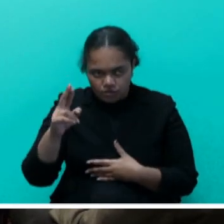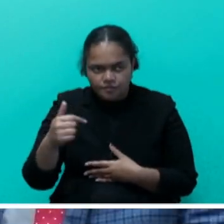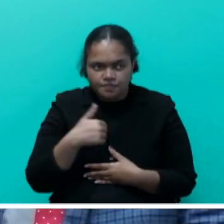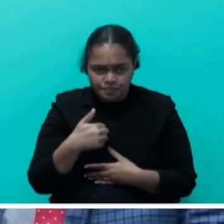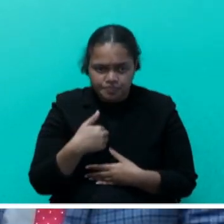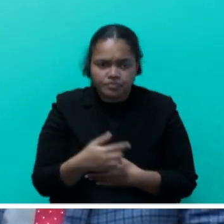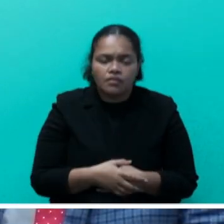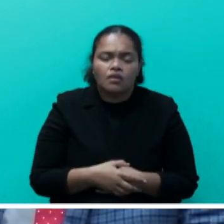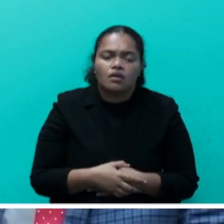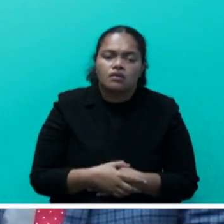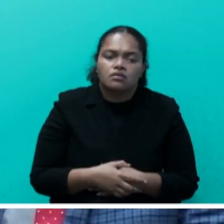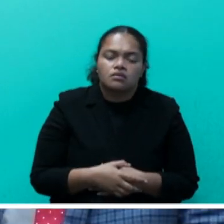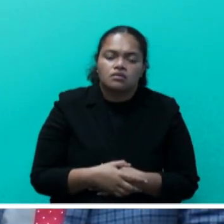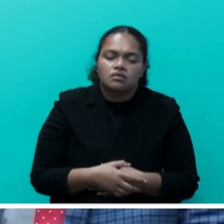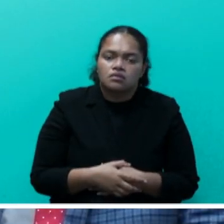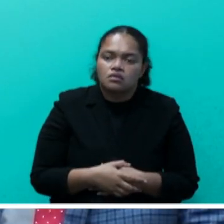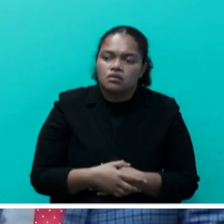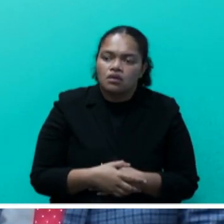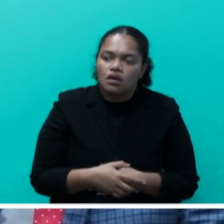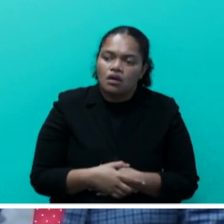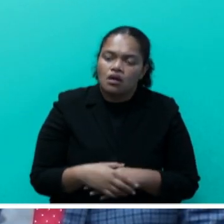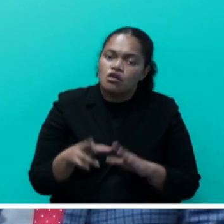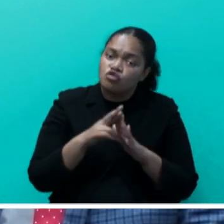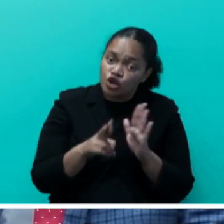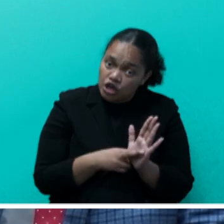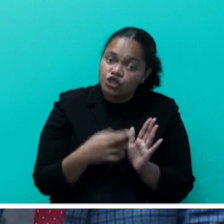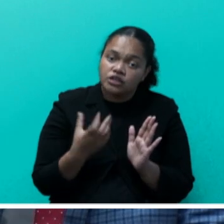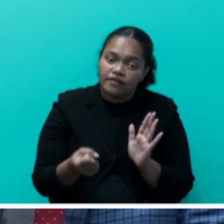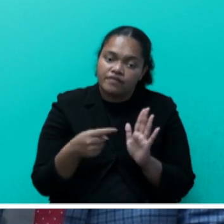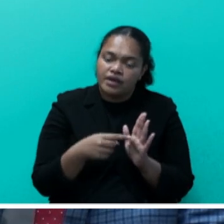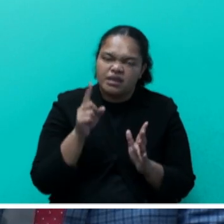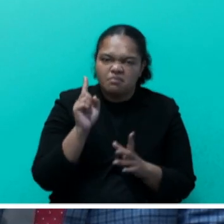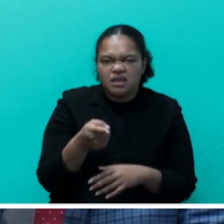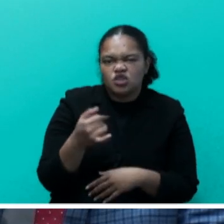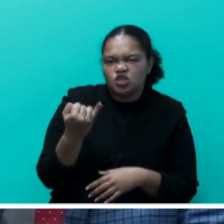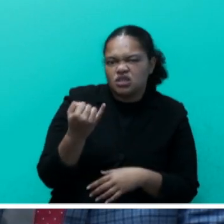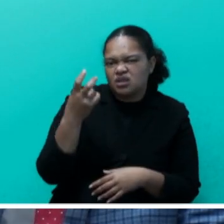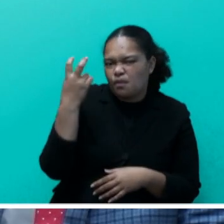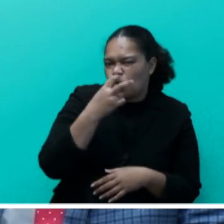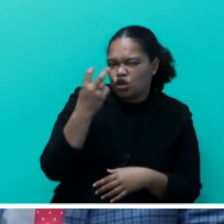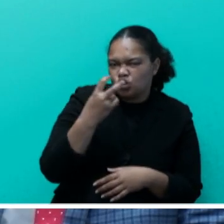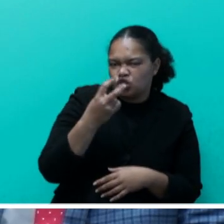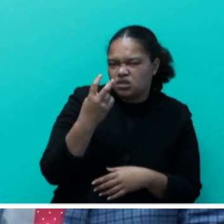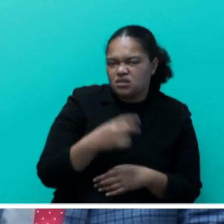the regulations earlier, just the monitoring and I suppose the